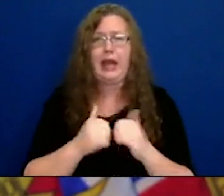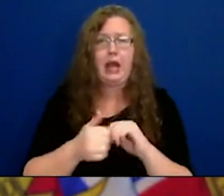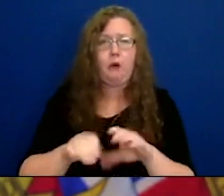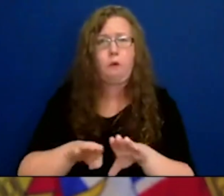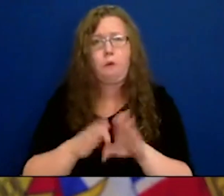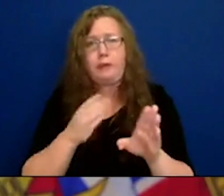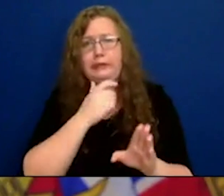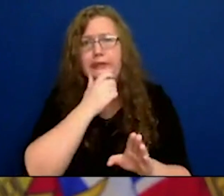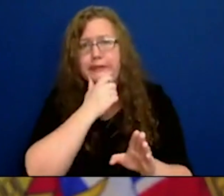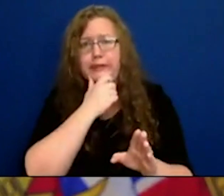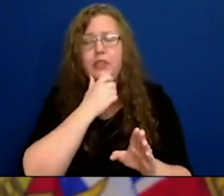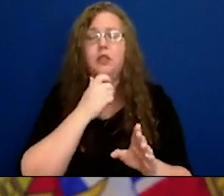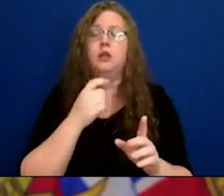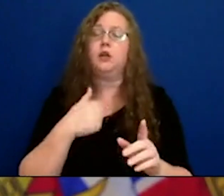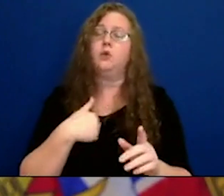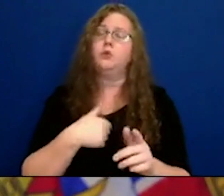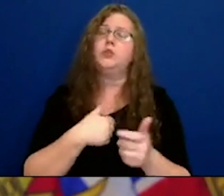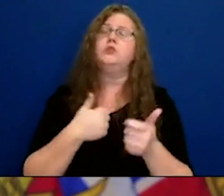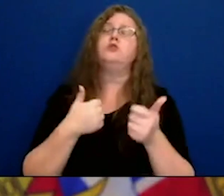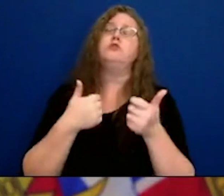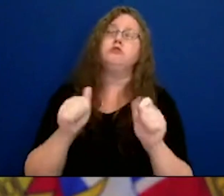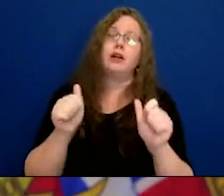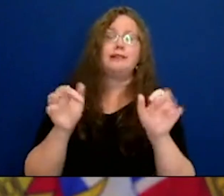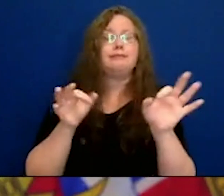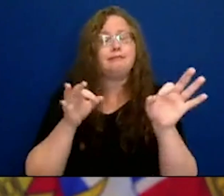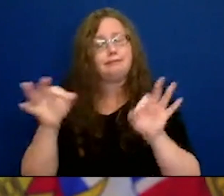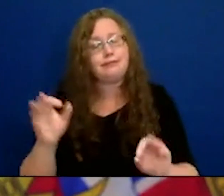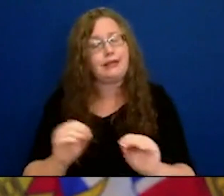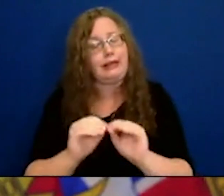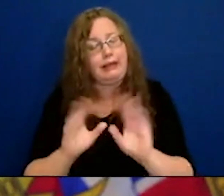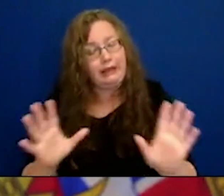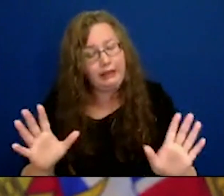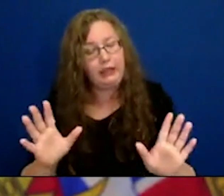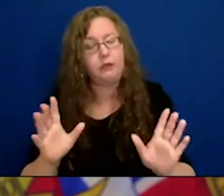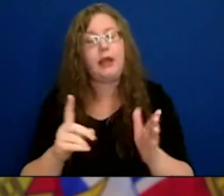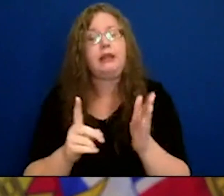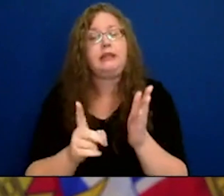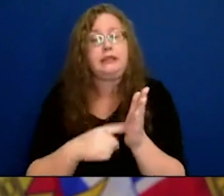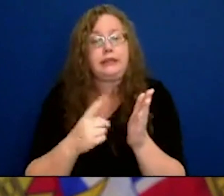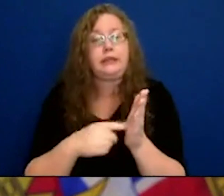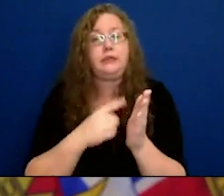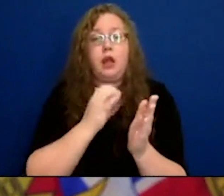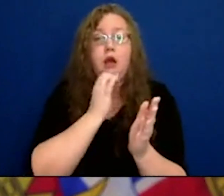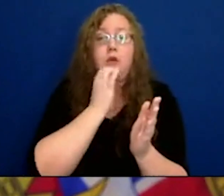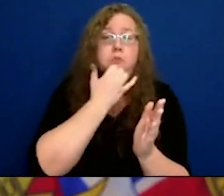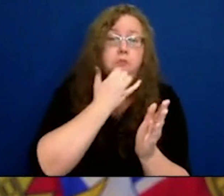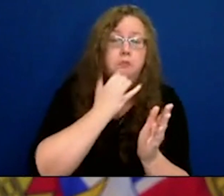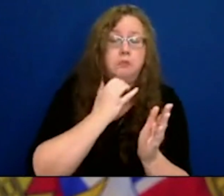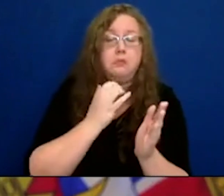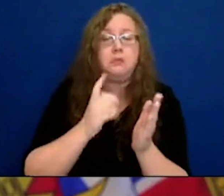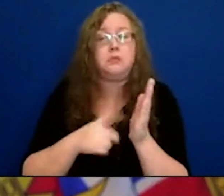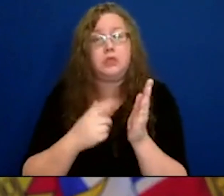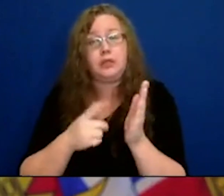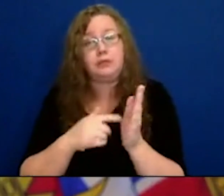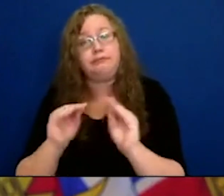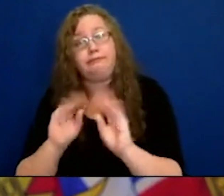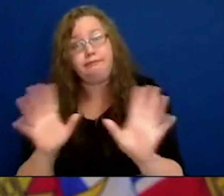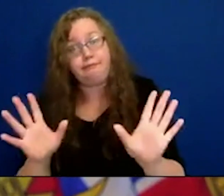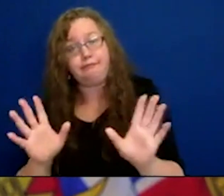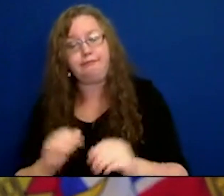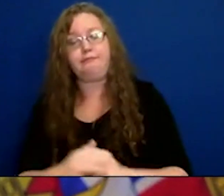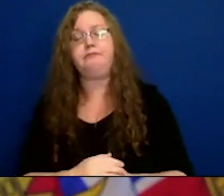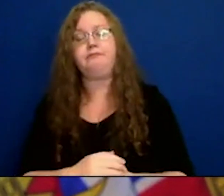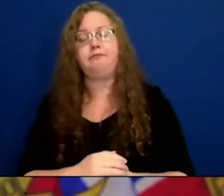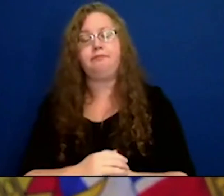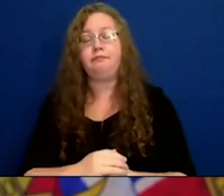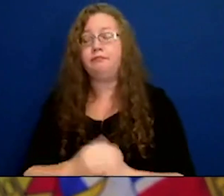Do you have a follow-up, Richard? Yes. Thank you. you. With these changes happening so quickly, you know, there's a lot of disappointed people. know everybody is doing their best